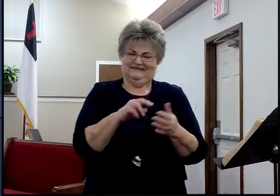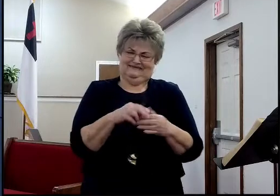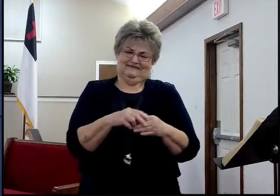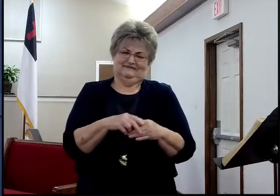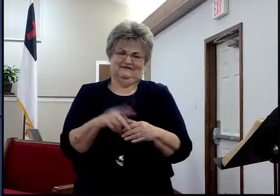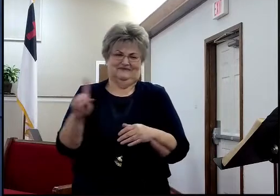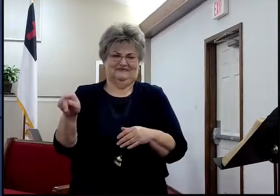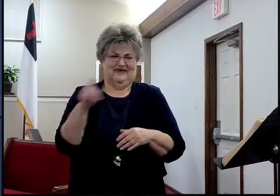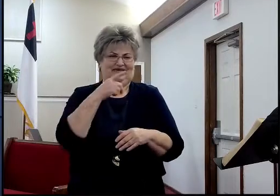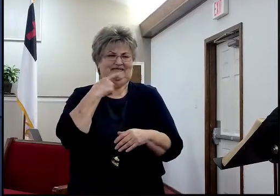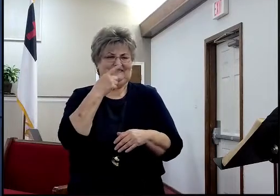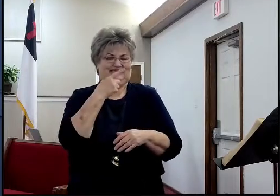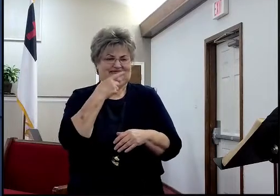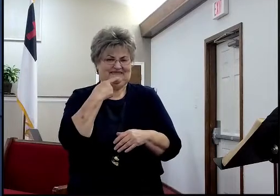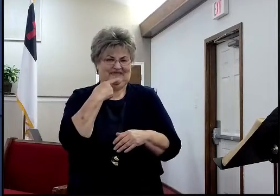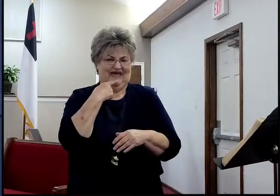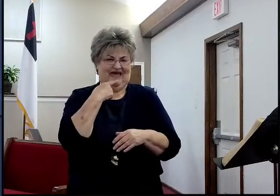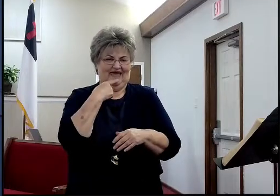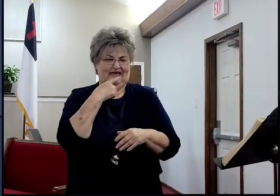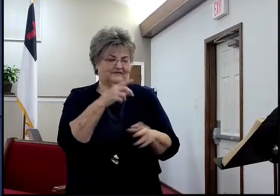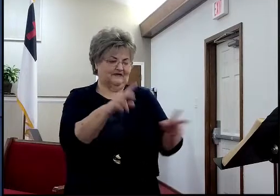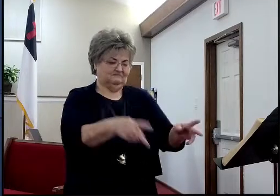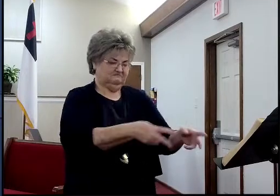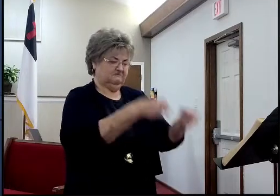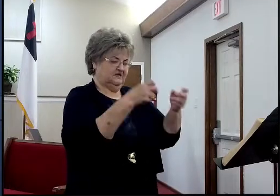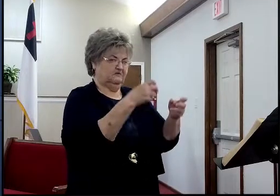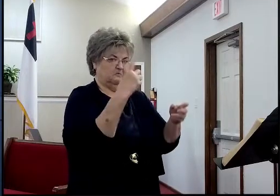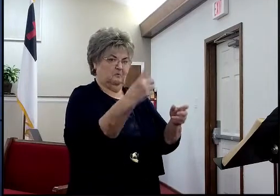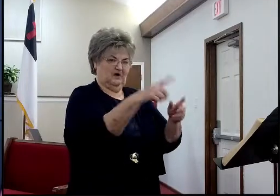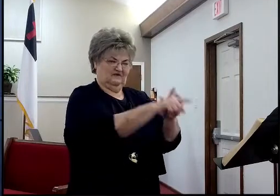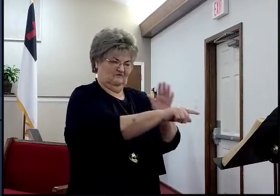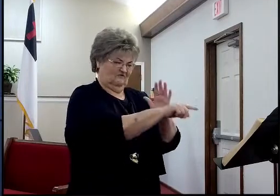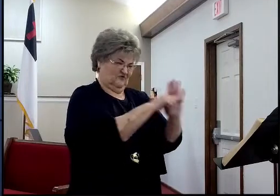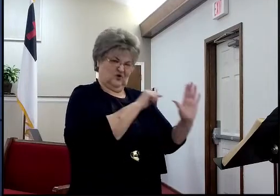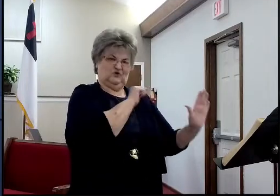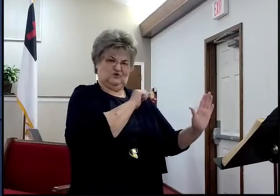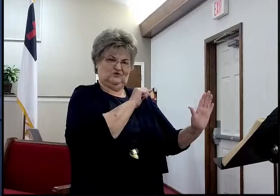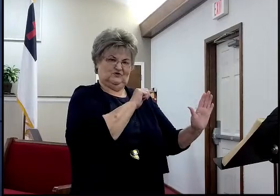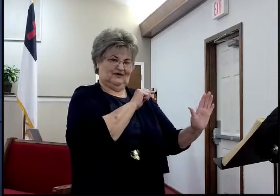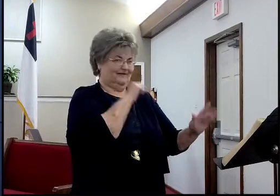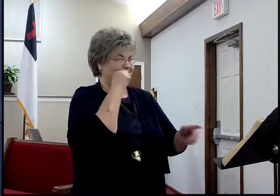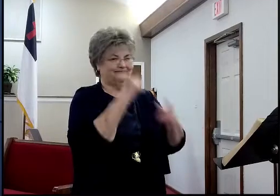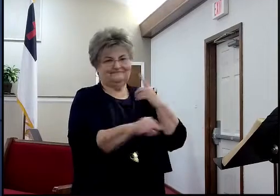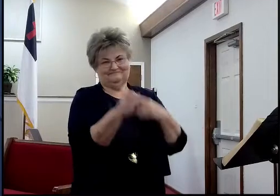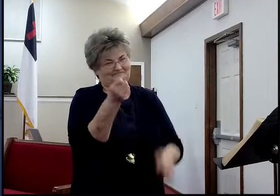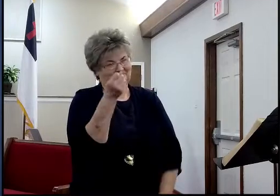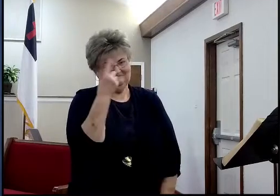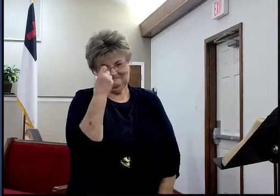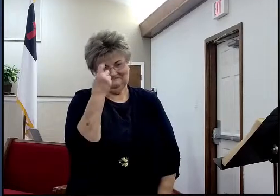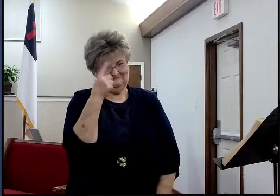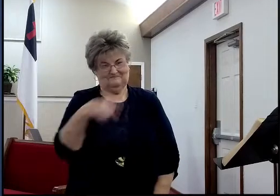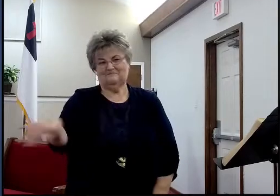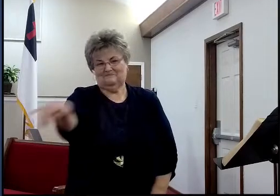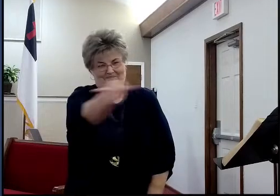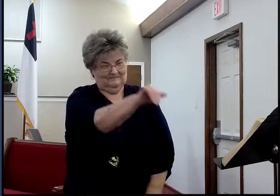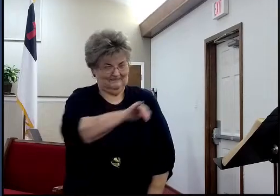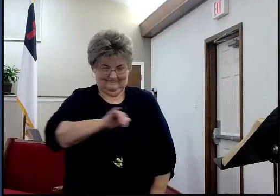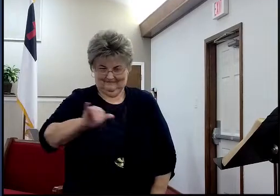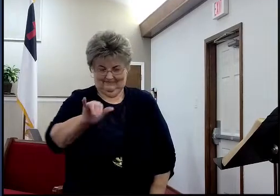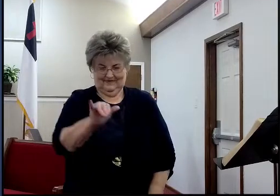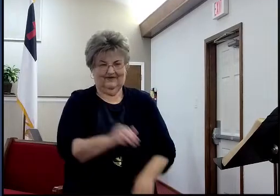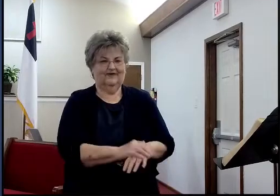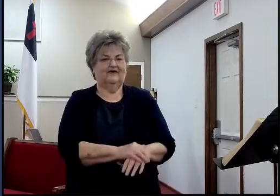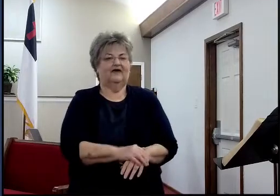It means that the verse is taken by itself. Hence the reason why I am so, I major so much on context. Not